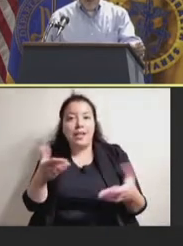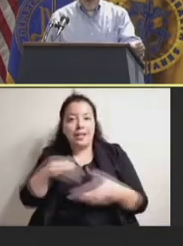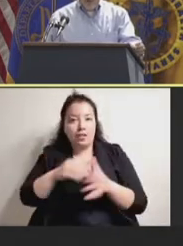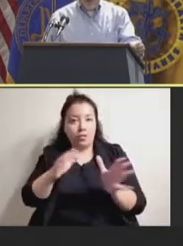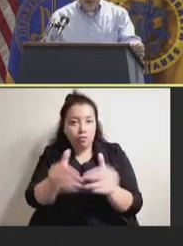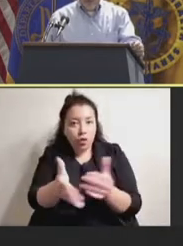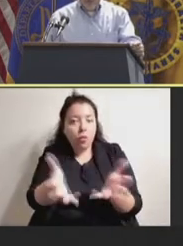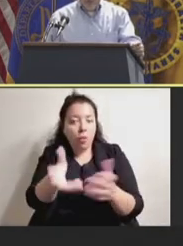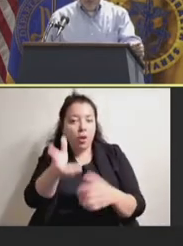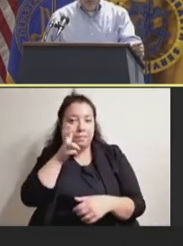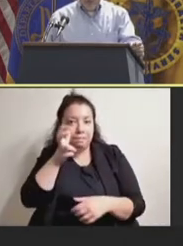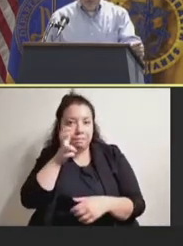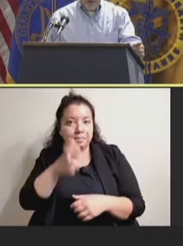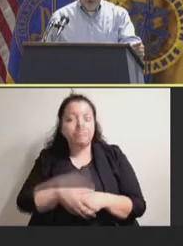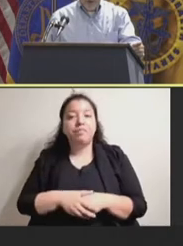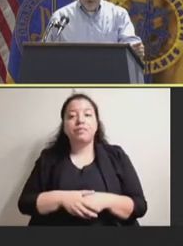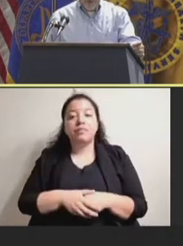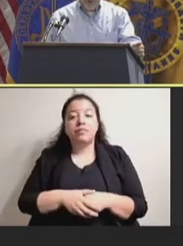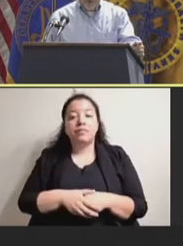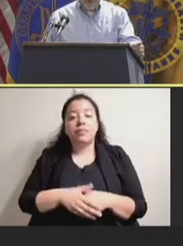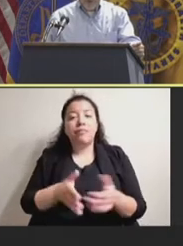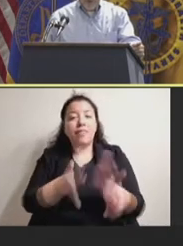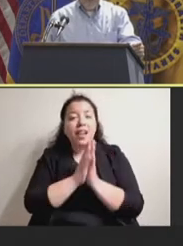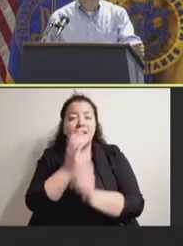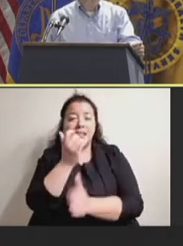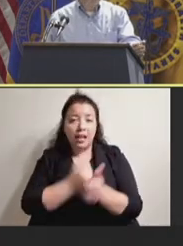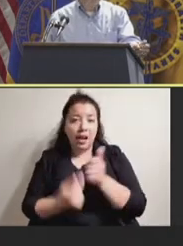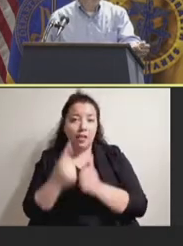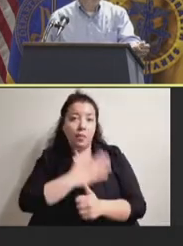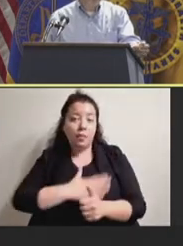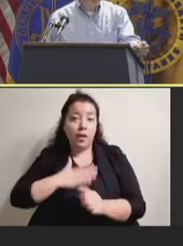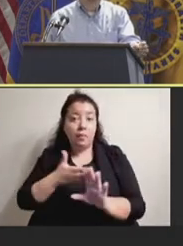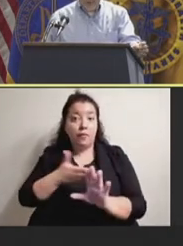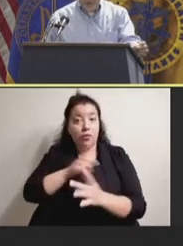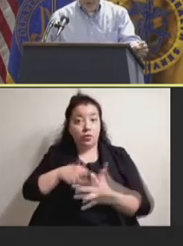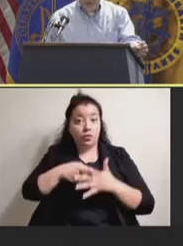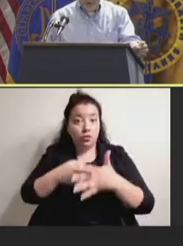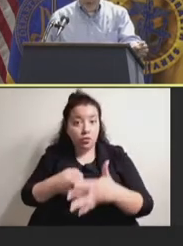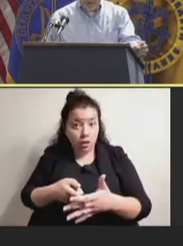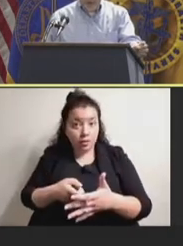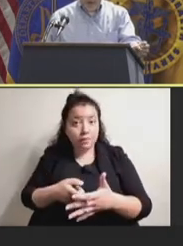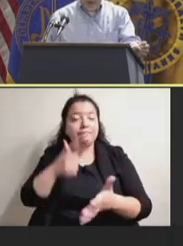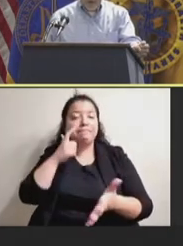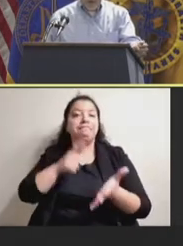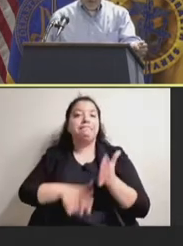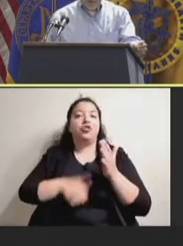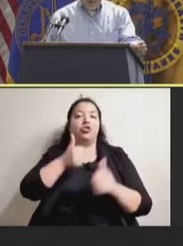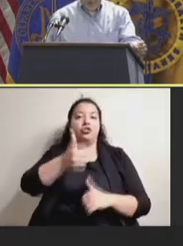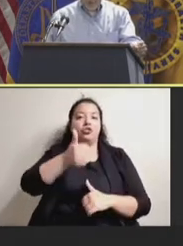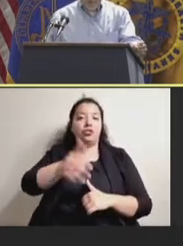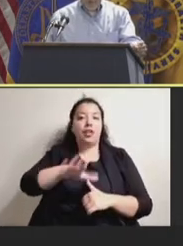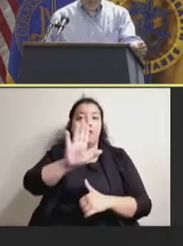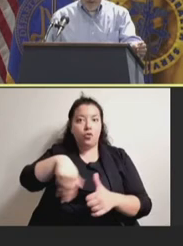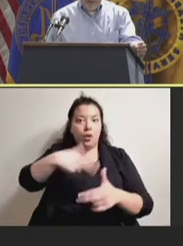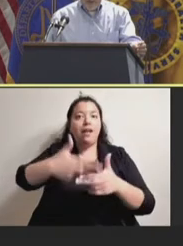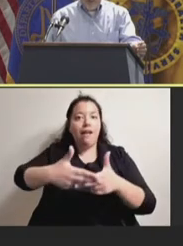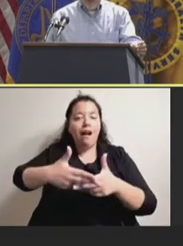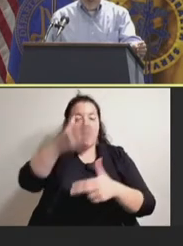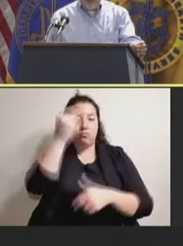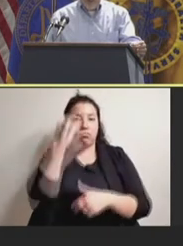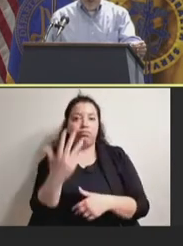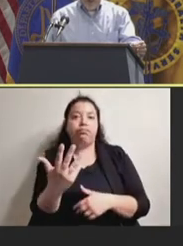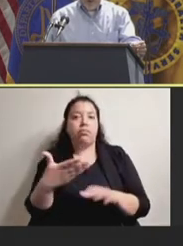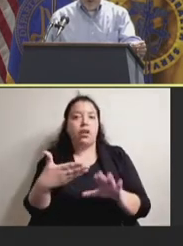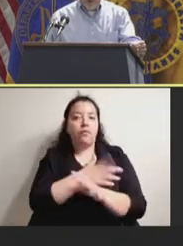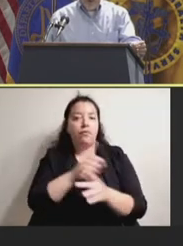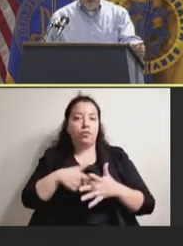discussions, I ask that all members and speakers identify themselves before speaking if I didn't acknowledge you by name and giving you the floor. This helps the